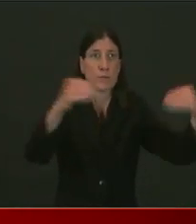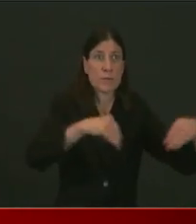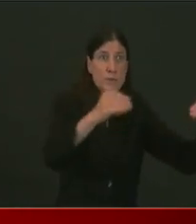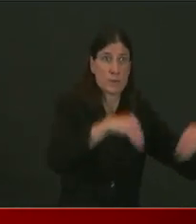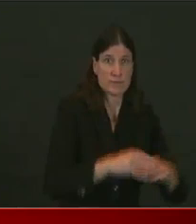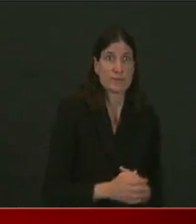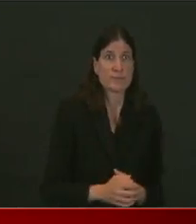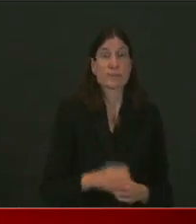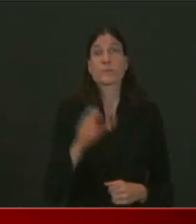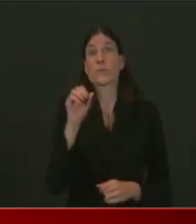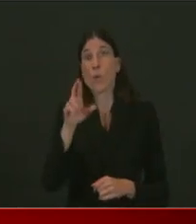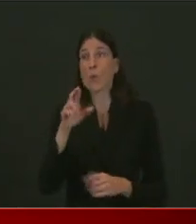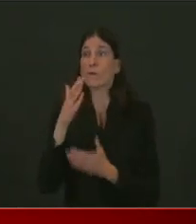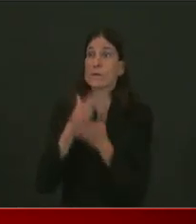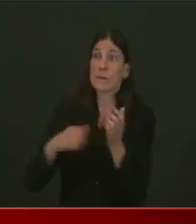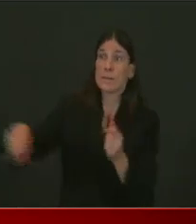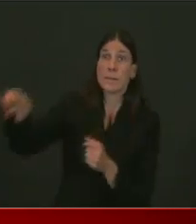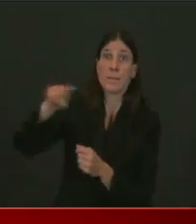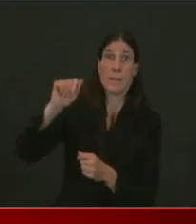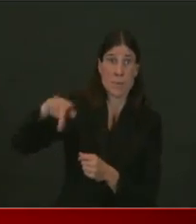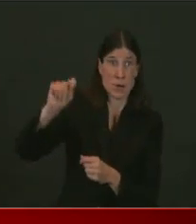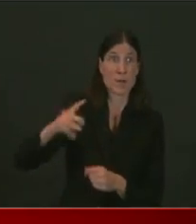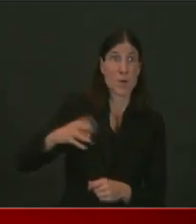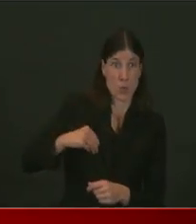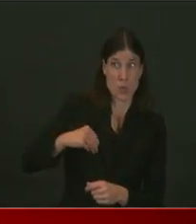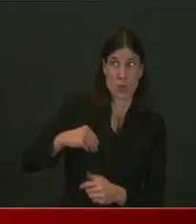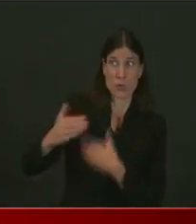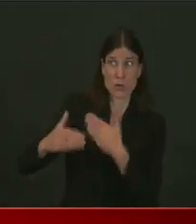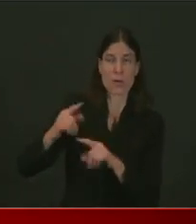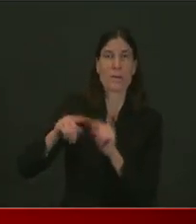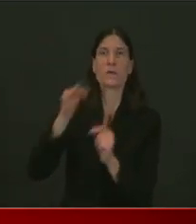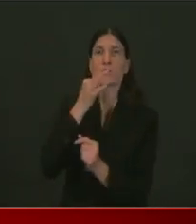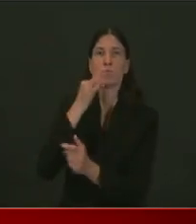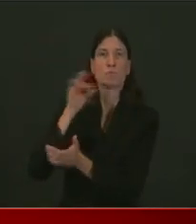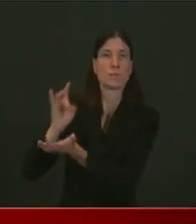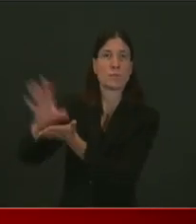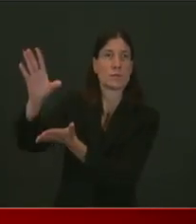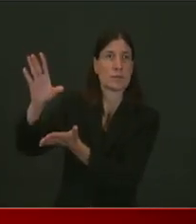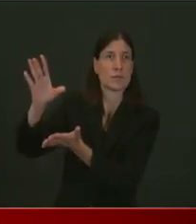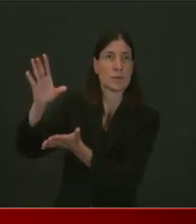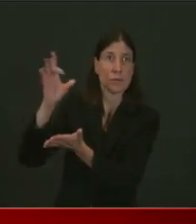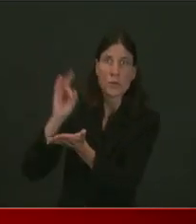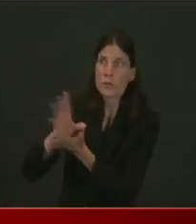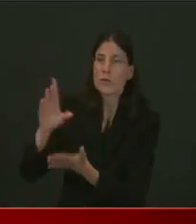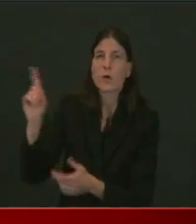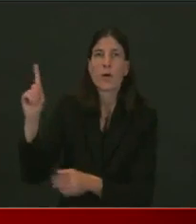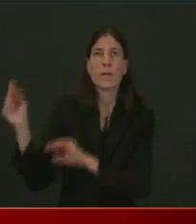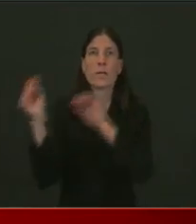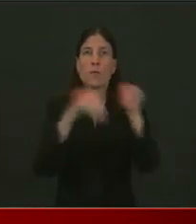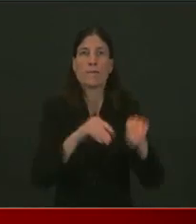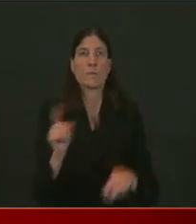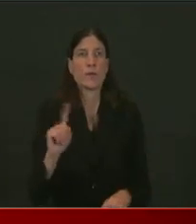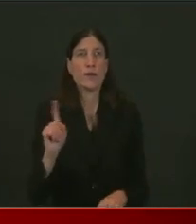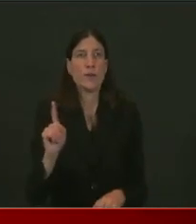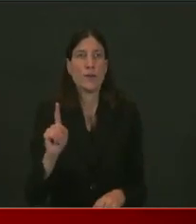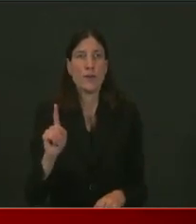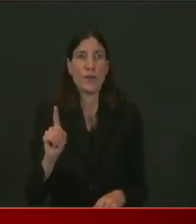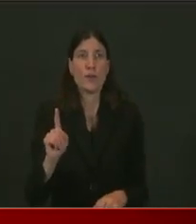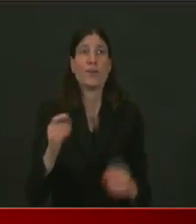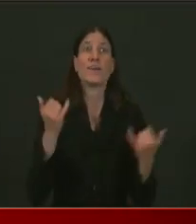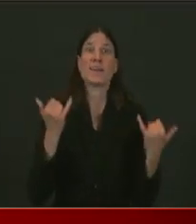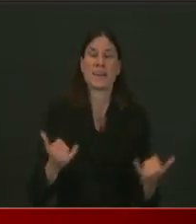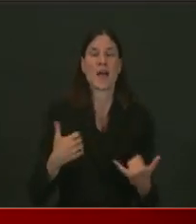uh, to provide more affordable housing. Today, I'm proud to announce that as part of that,